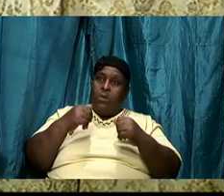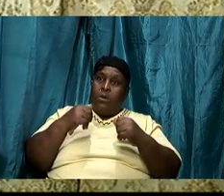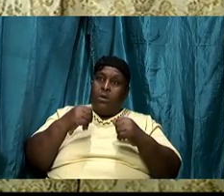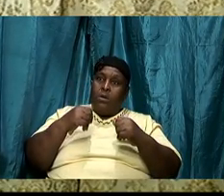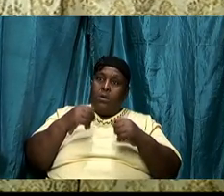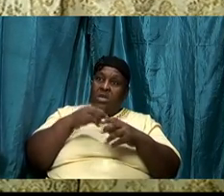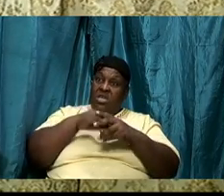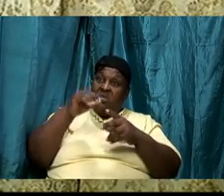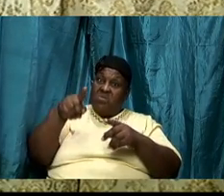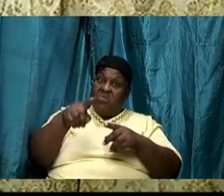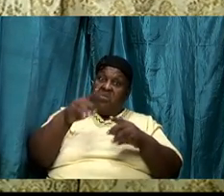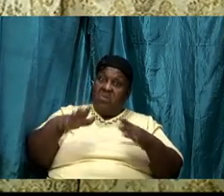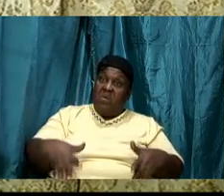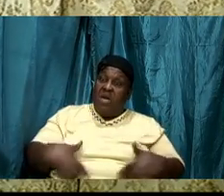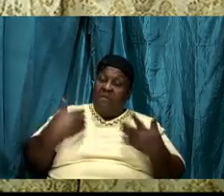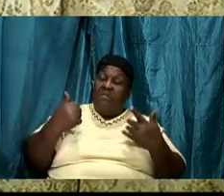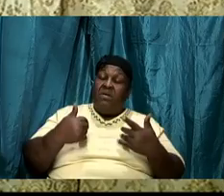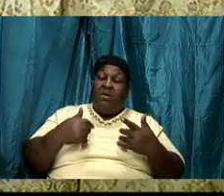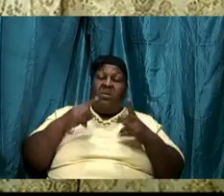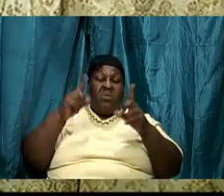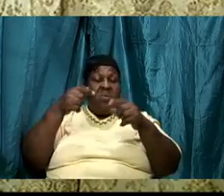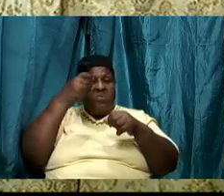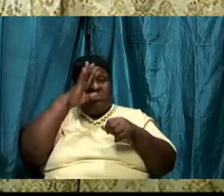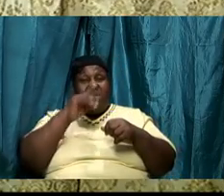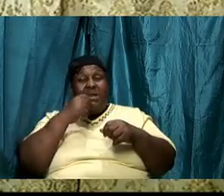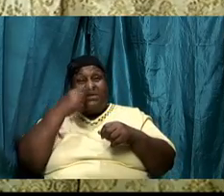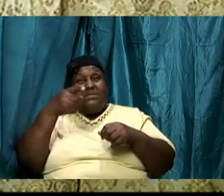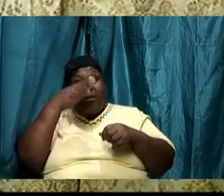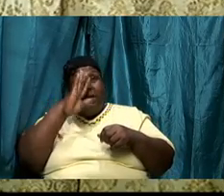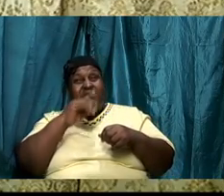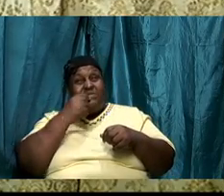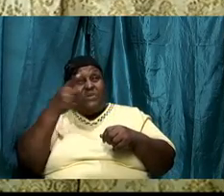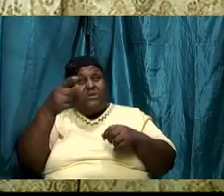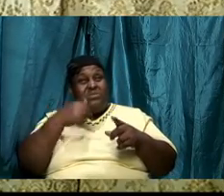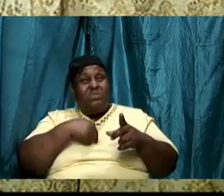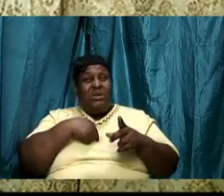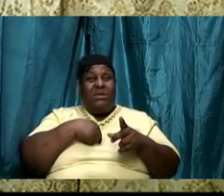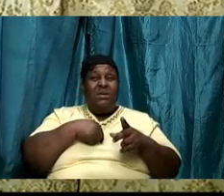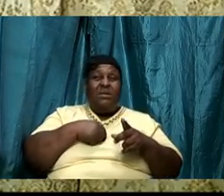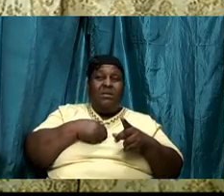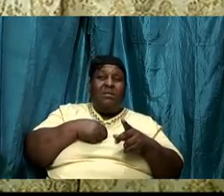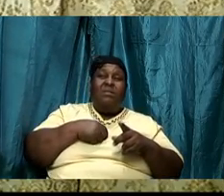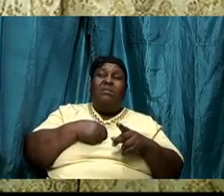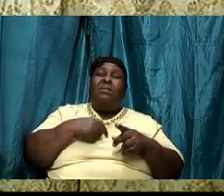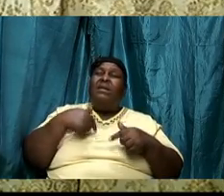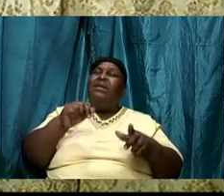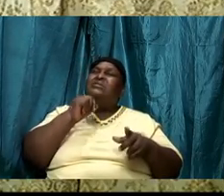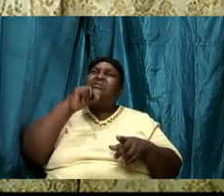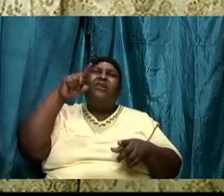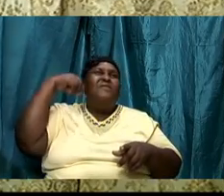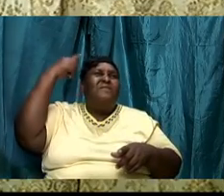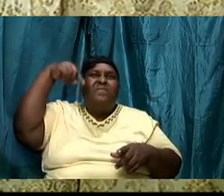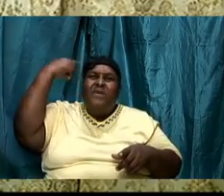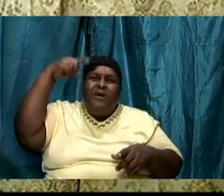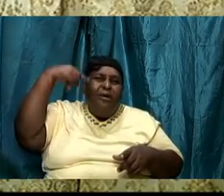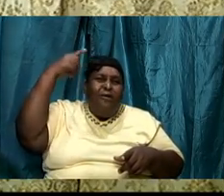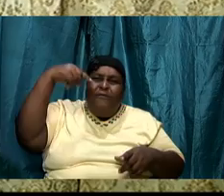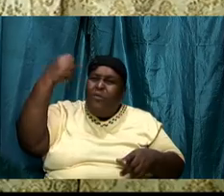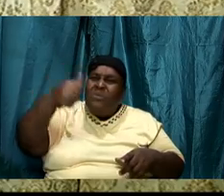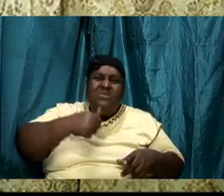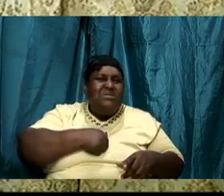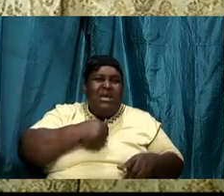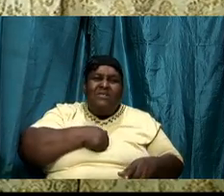and you run and open and say God God talk to me now when you open let's not fool ourselves it's not going to happen like that